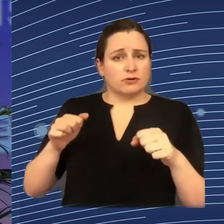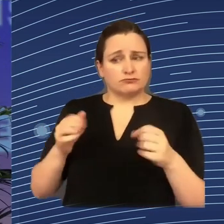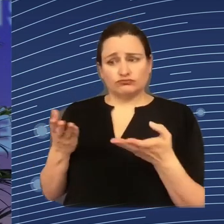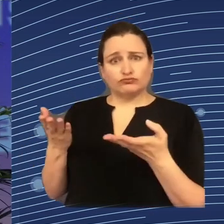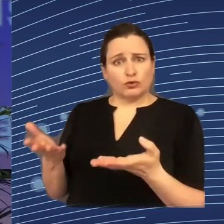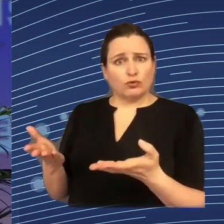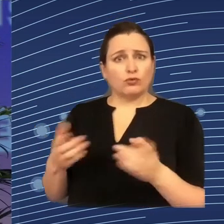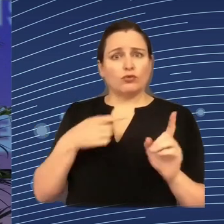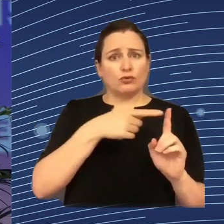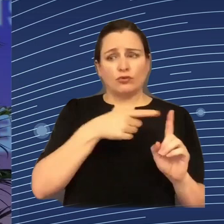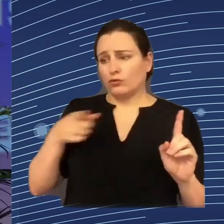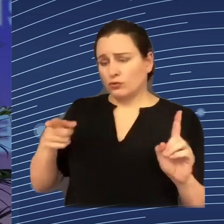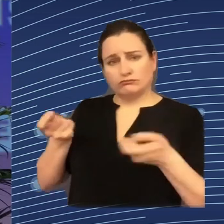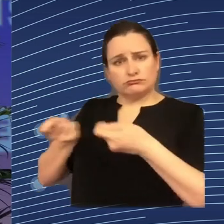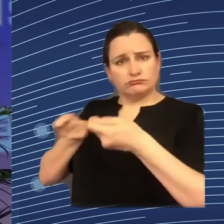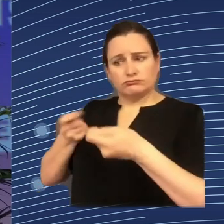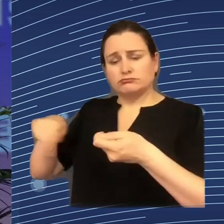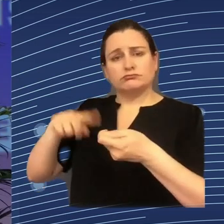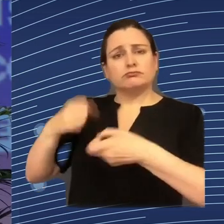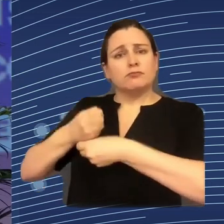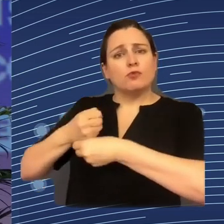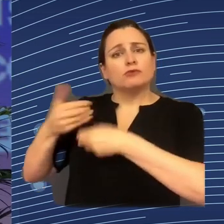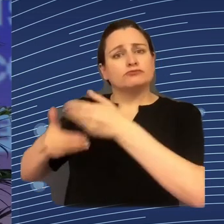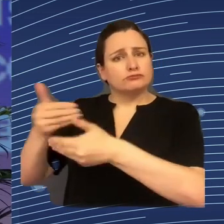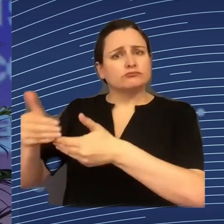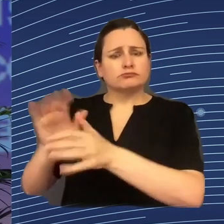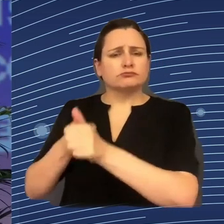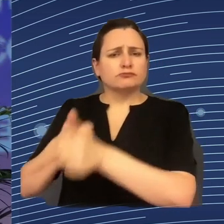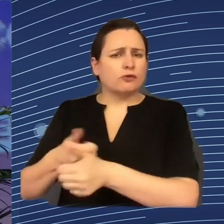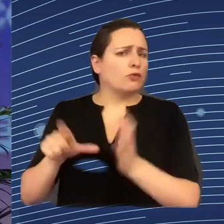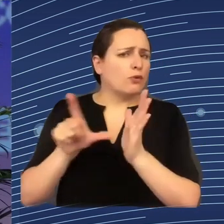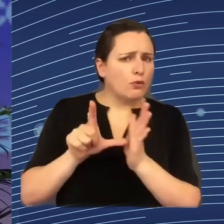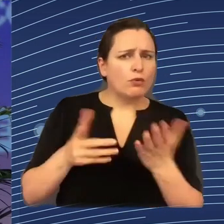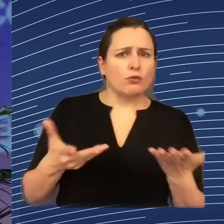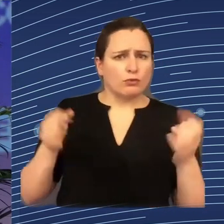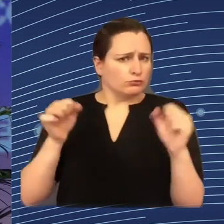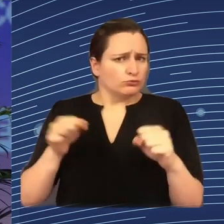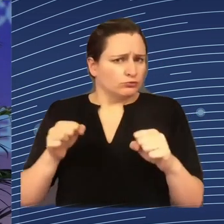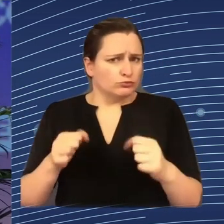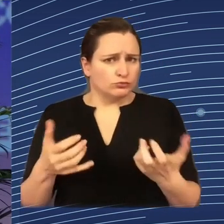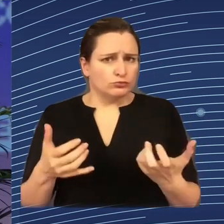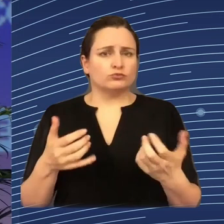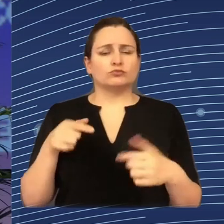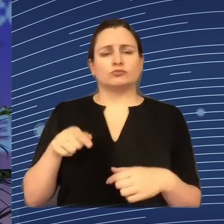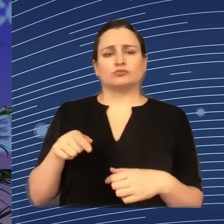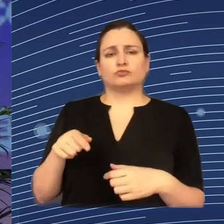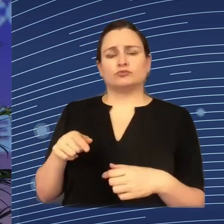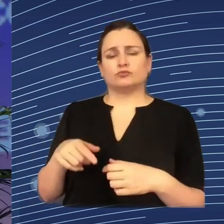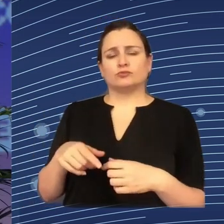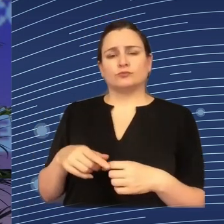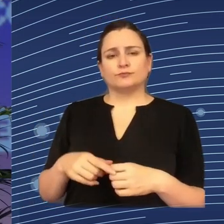of course, in accordance with the collective bargaining practices and in line with the information and consultation regimes.